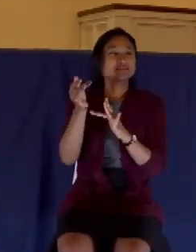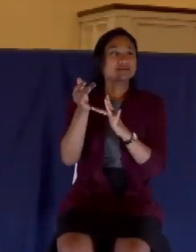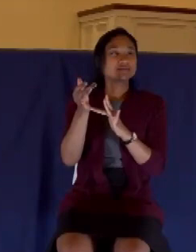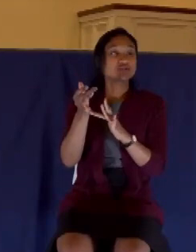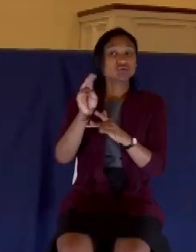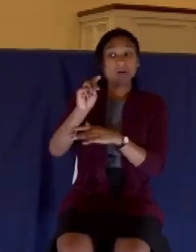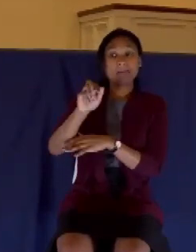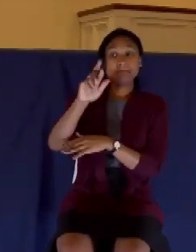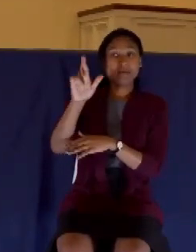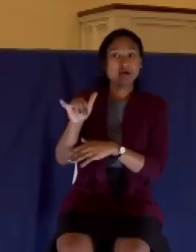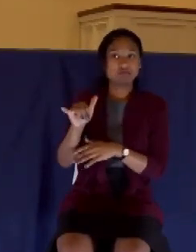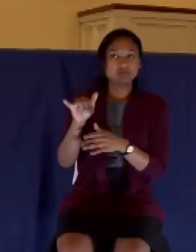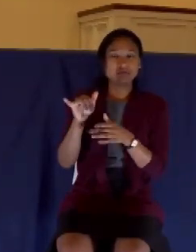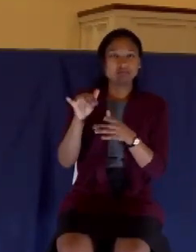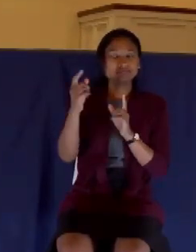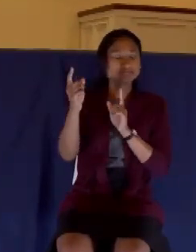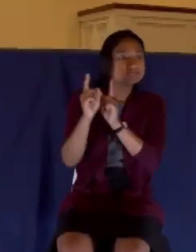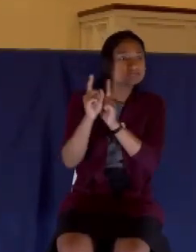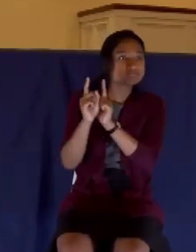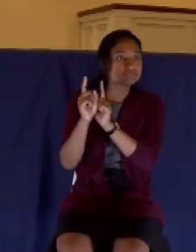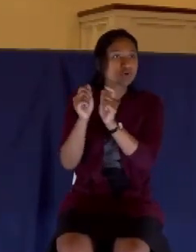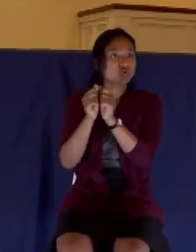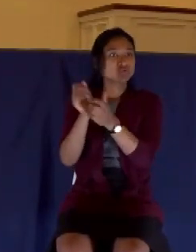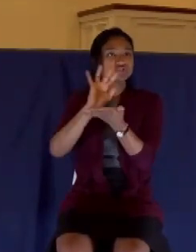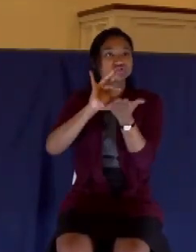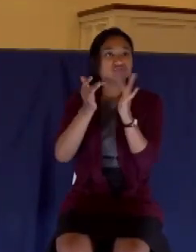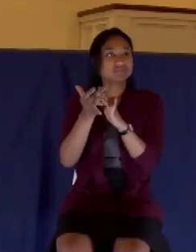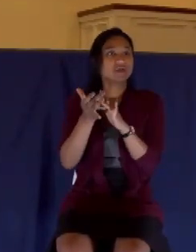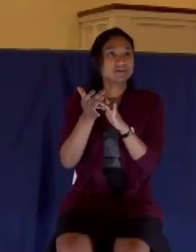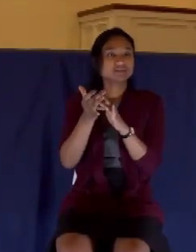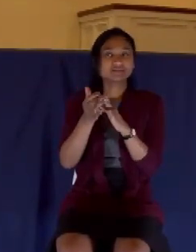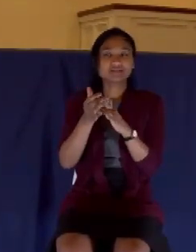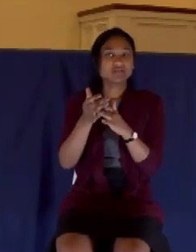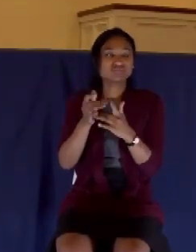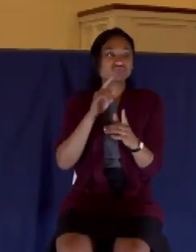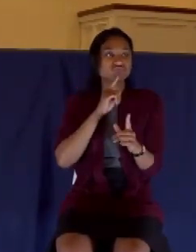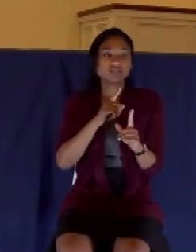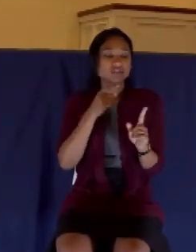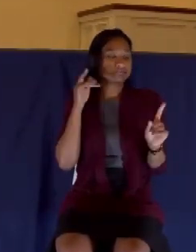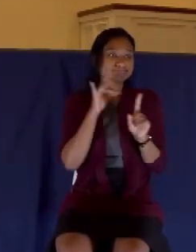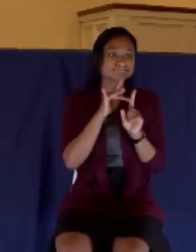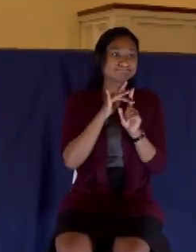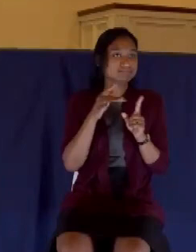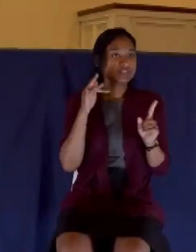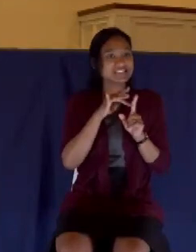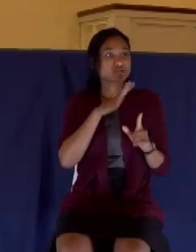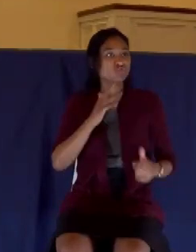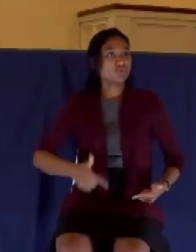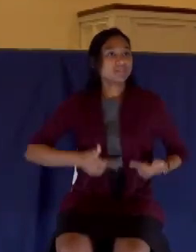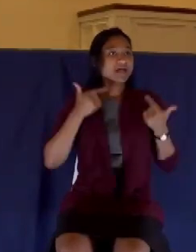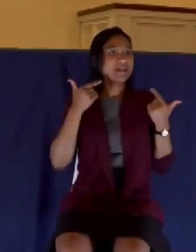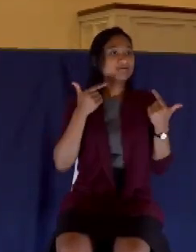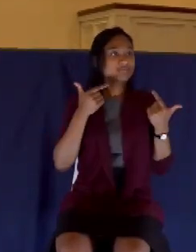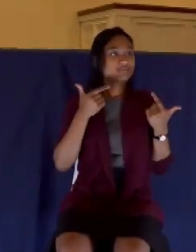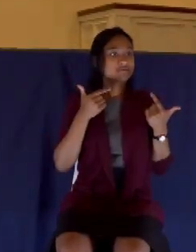association with Jesus was the greatest thing that had ever happened to her. And she demonstrates that. Again, I ask, how